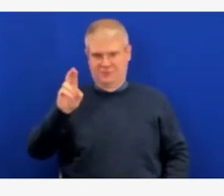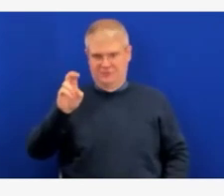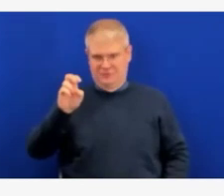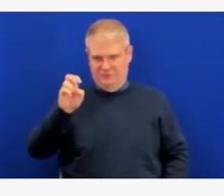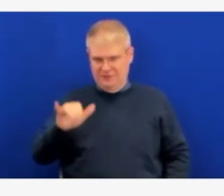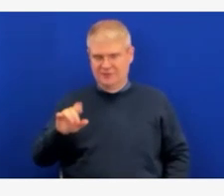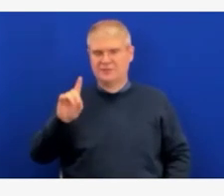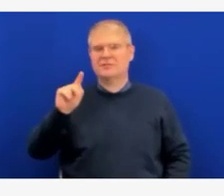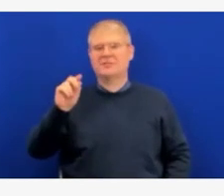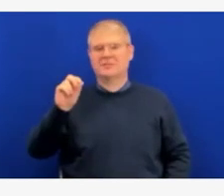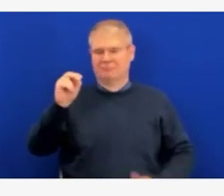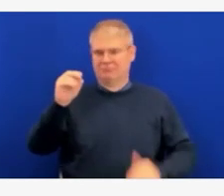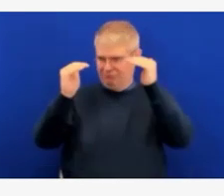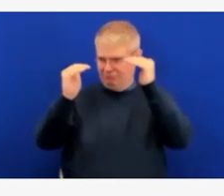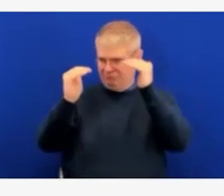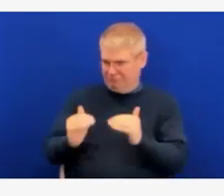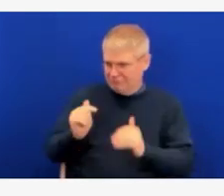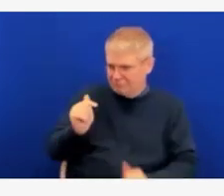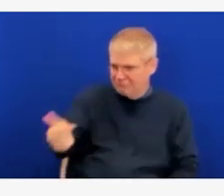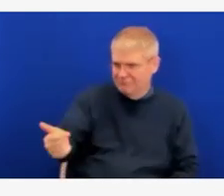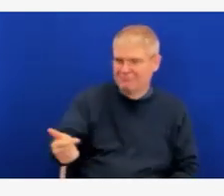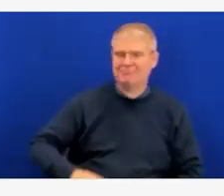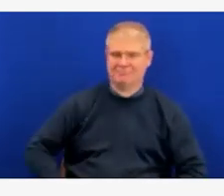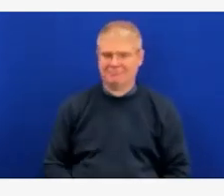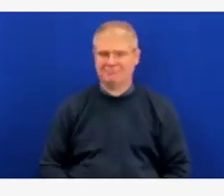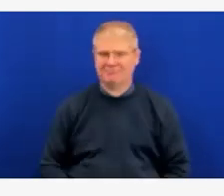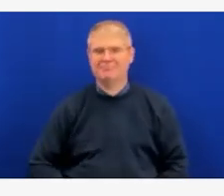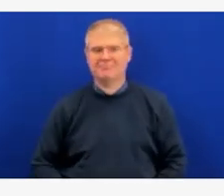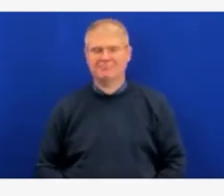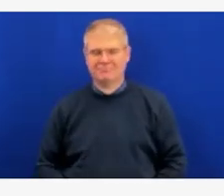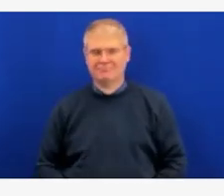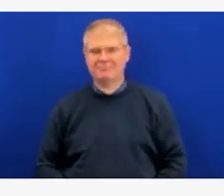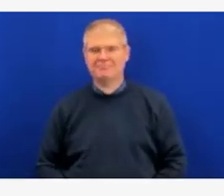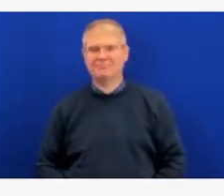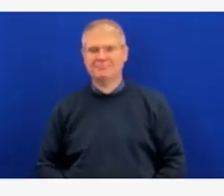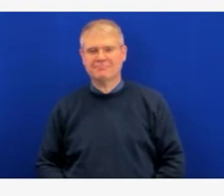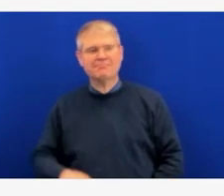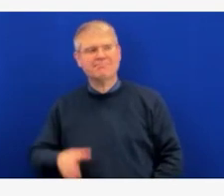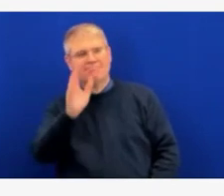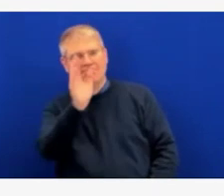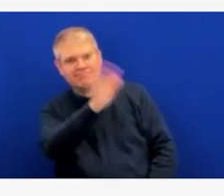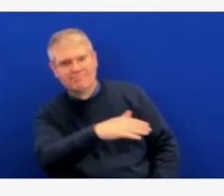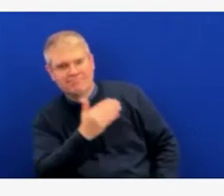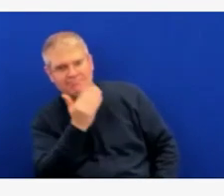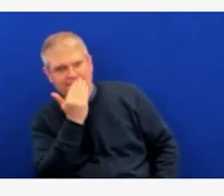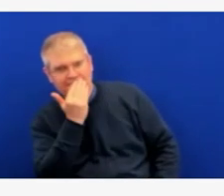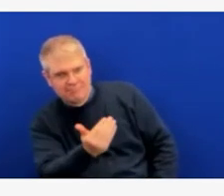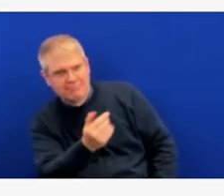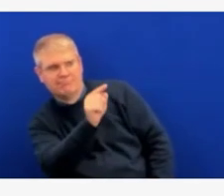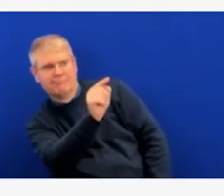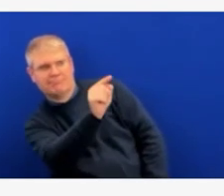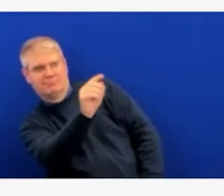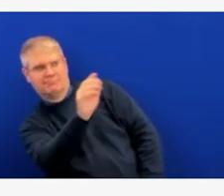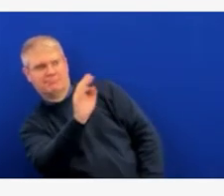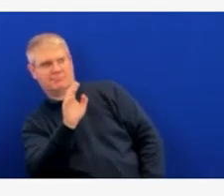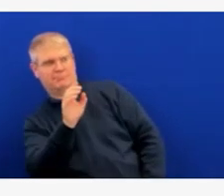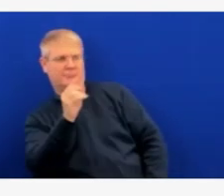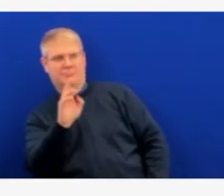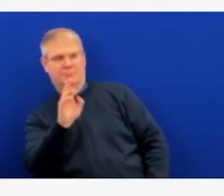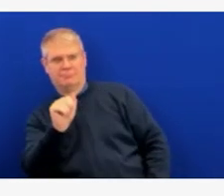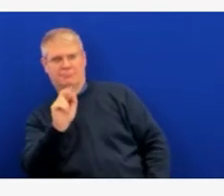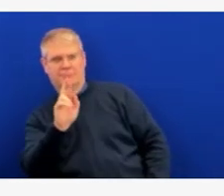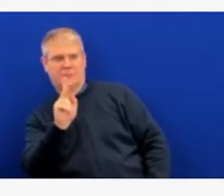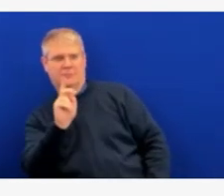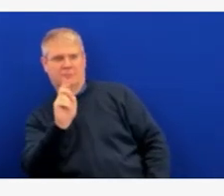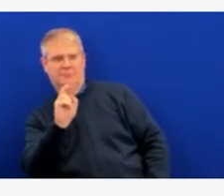Thanks. I had another question for Dr. Barker and possibly for